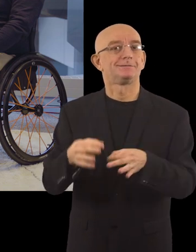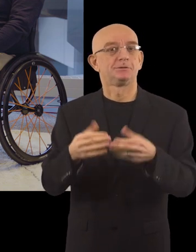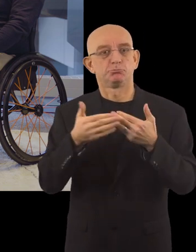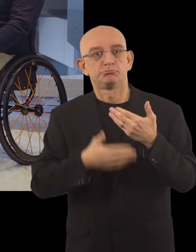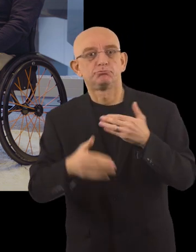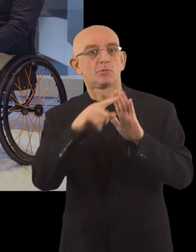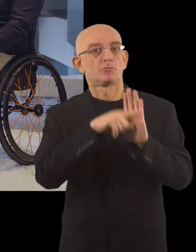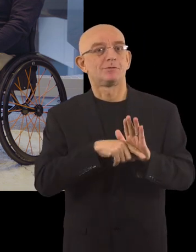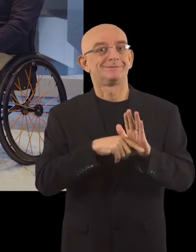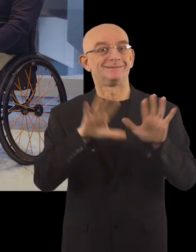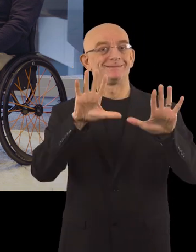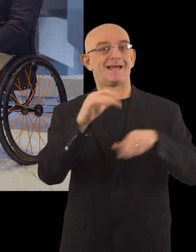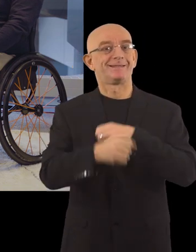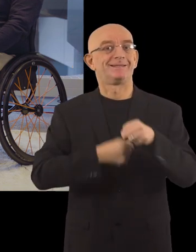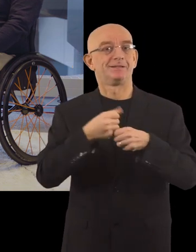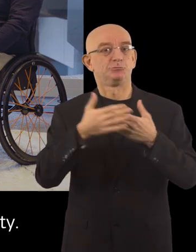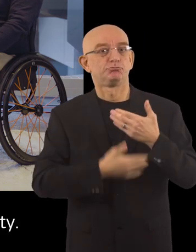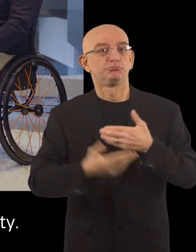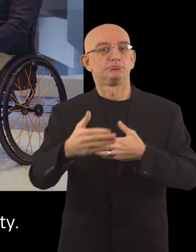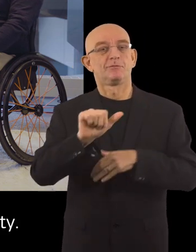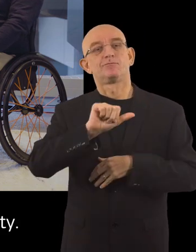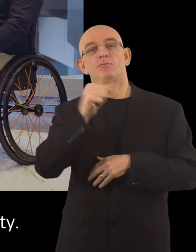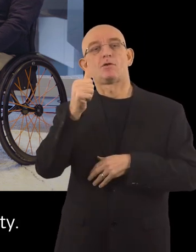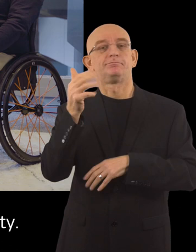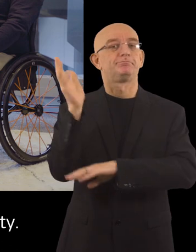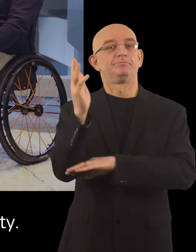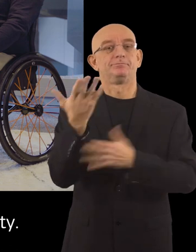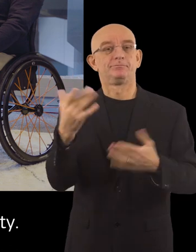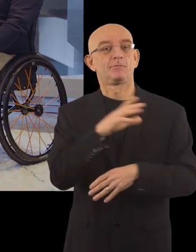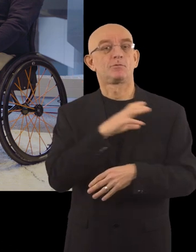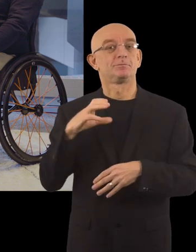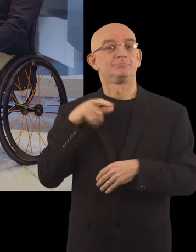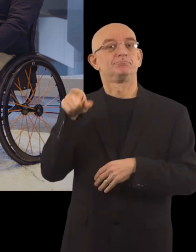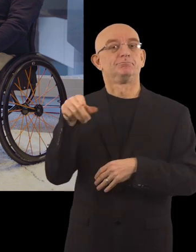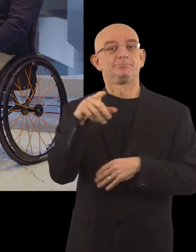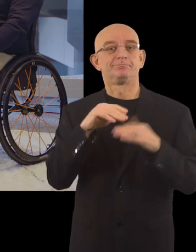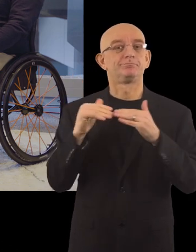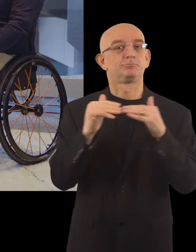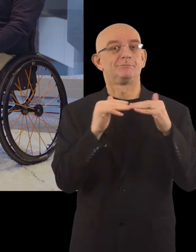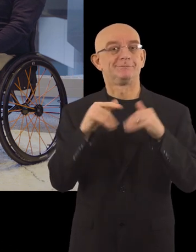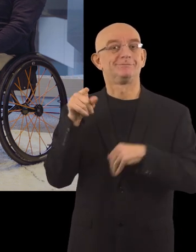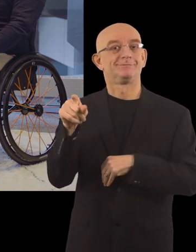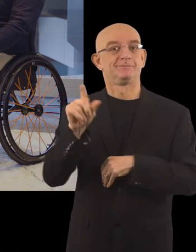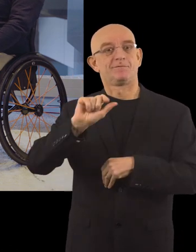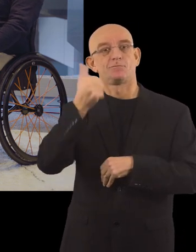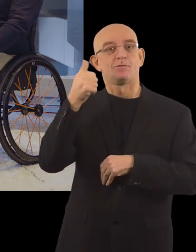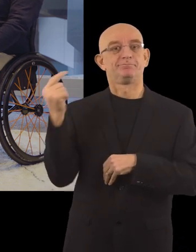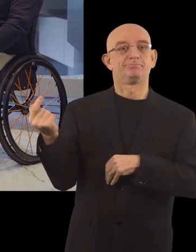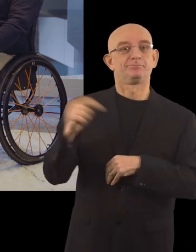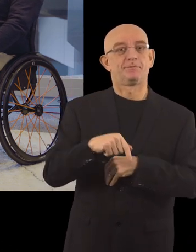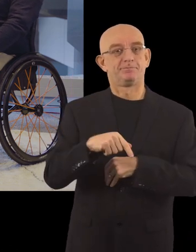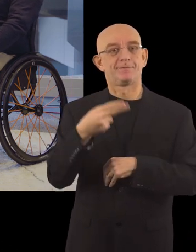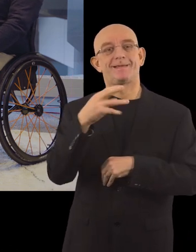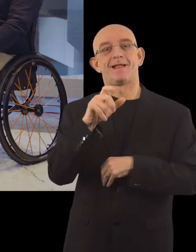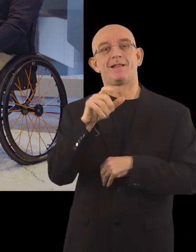strategy and policies to be implemented in the next 10 years, is the first ever Commissioner for Equality. And it's also her first award show. Here is the